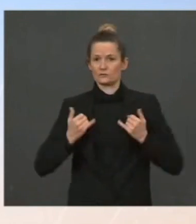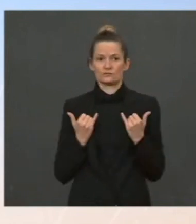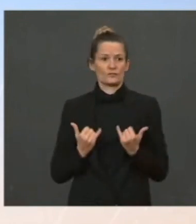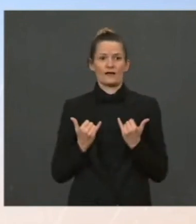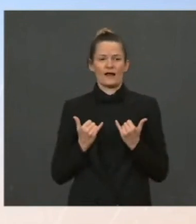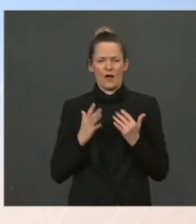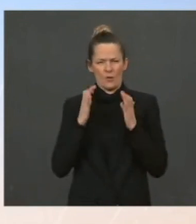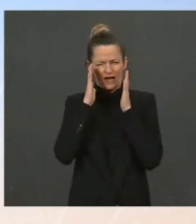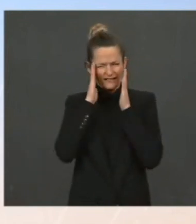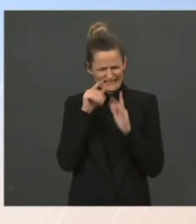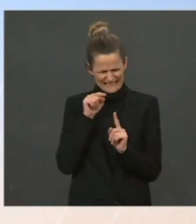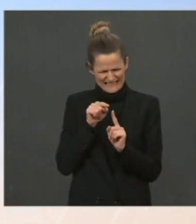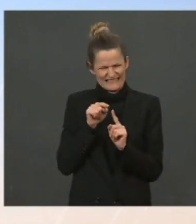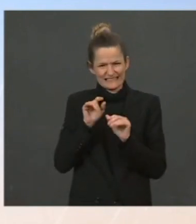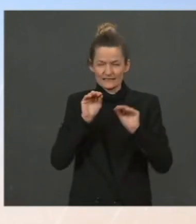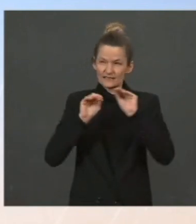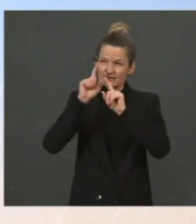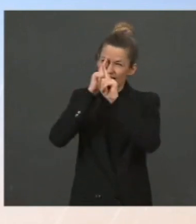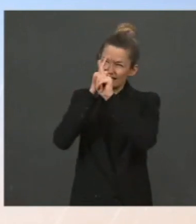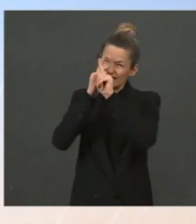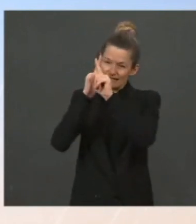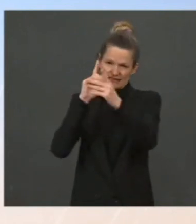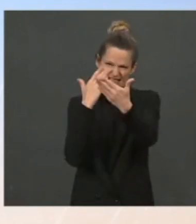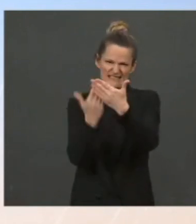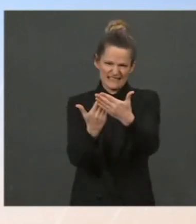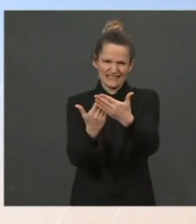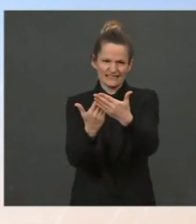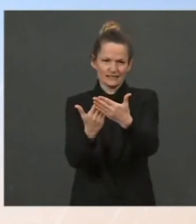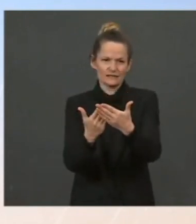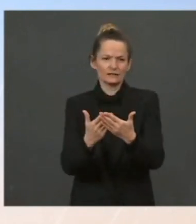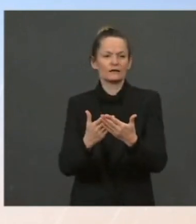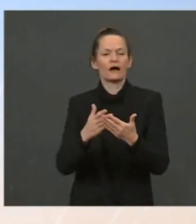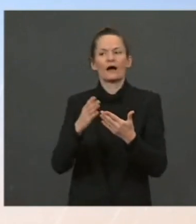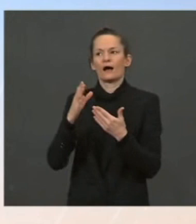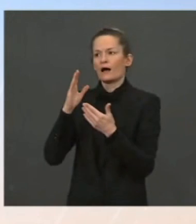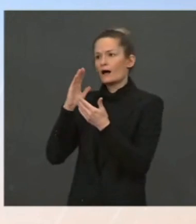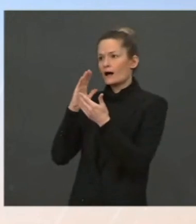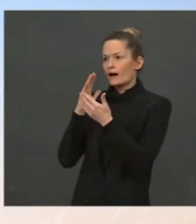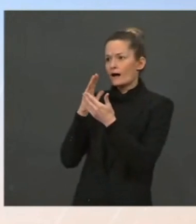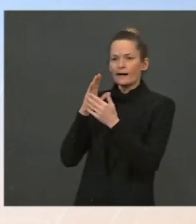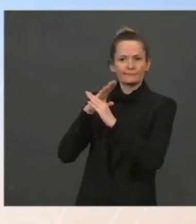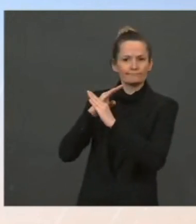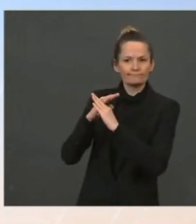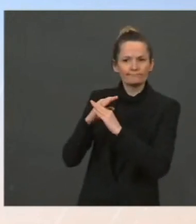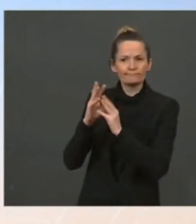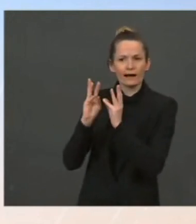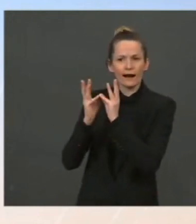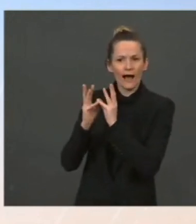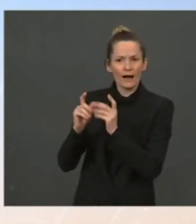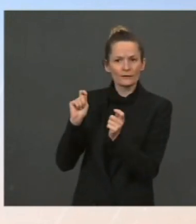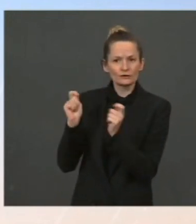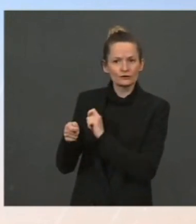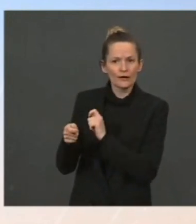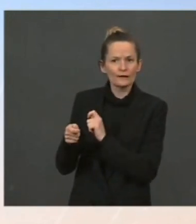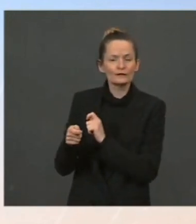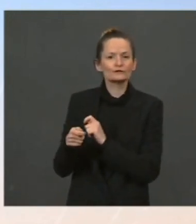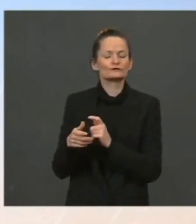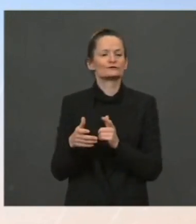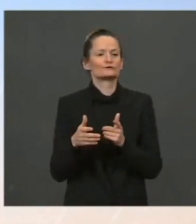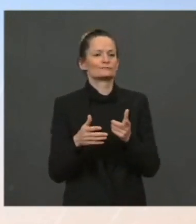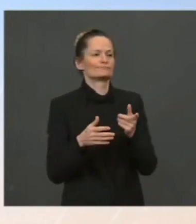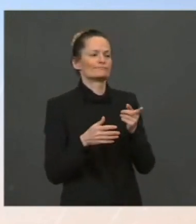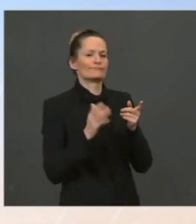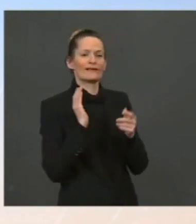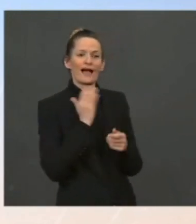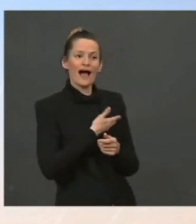America has ever done to address the climate crisis. Our administration is deeply committed to tackling this